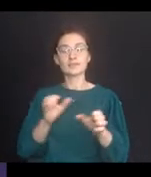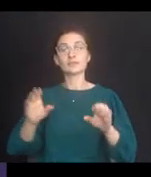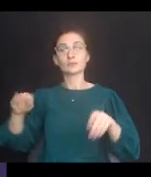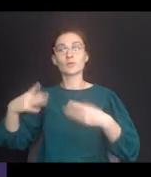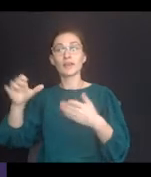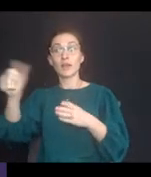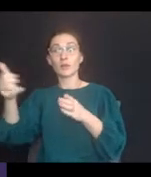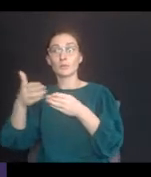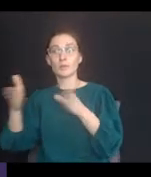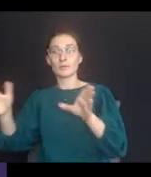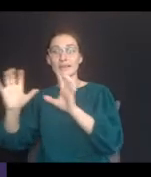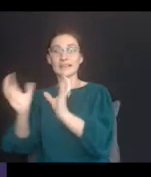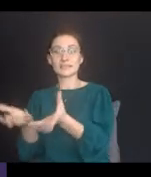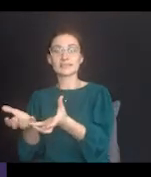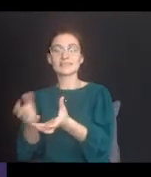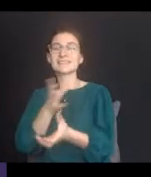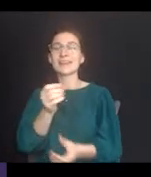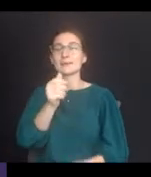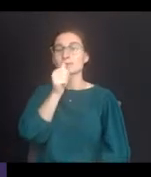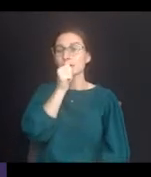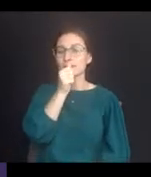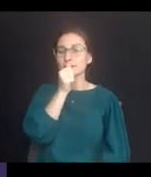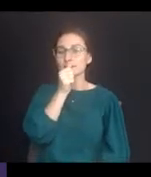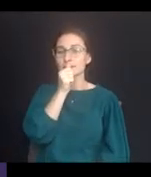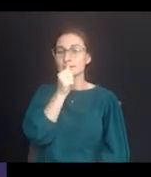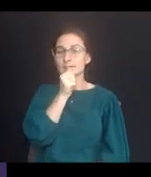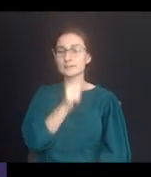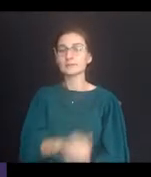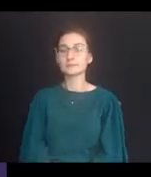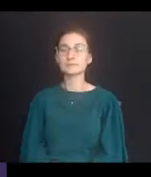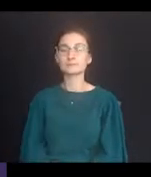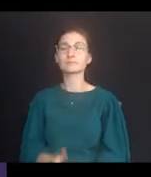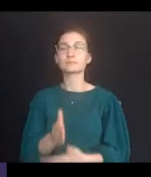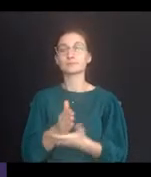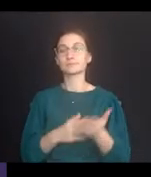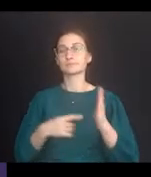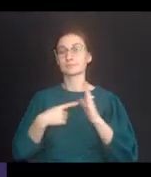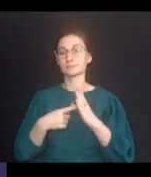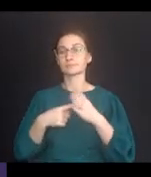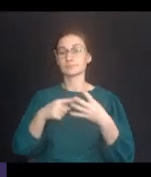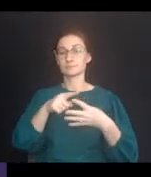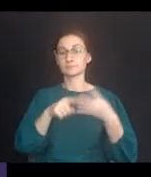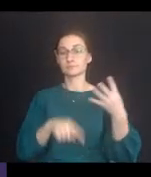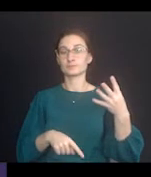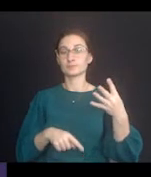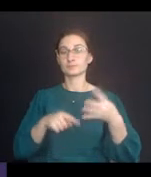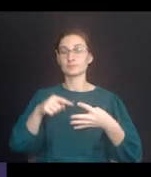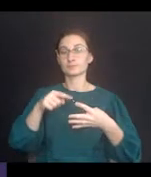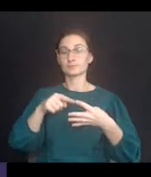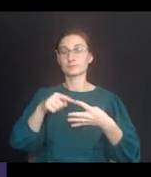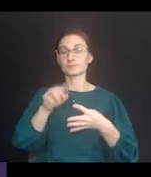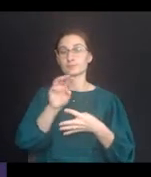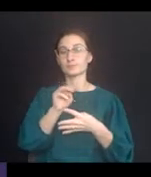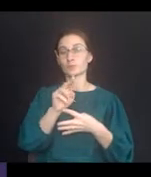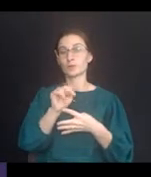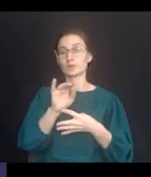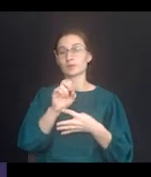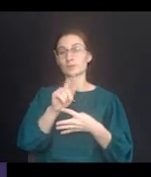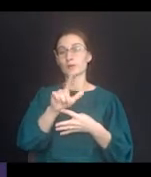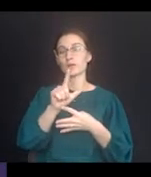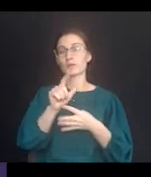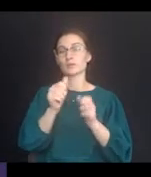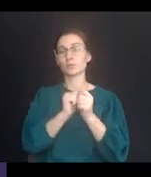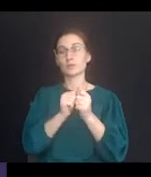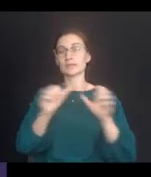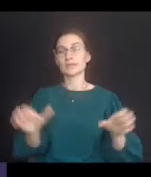by other public entities and also private entities. So some examples of these include municipal sports